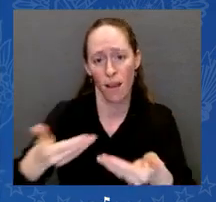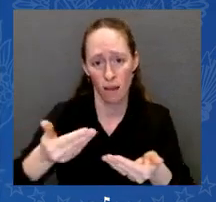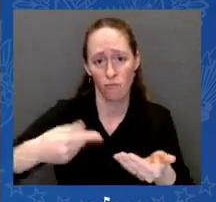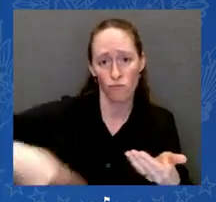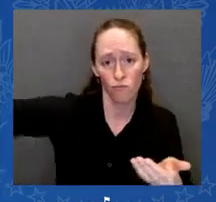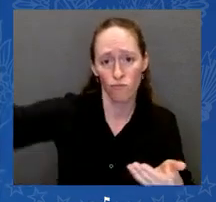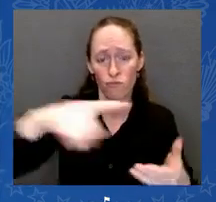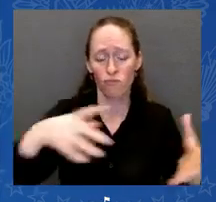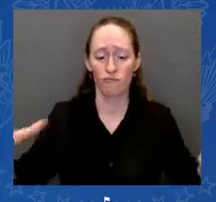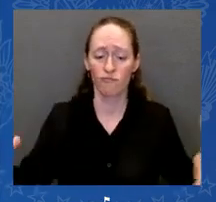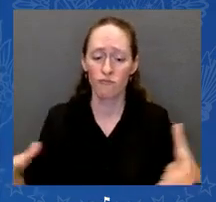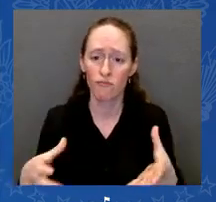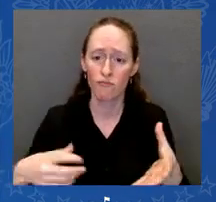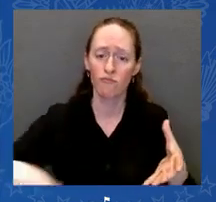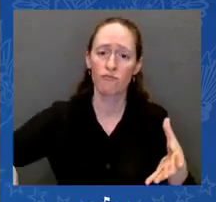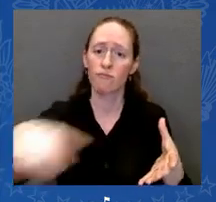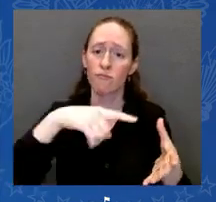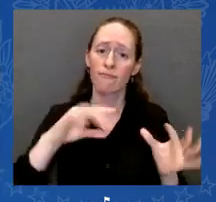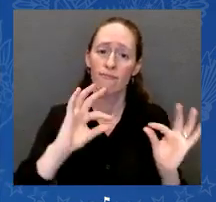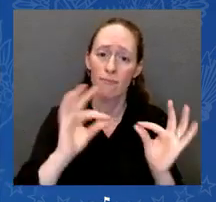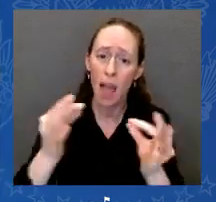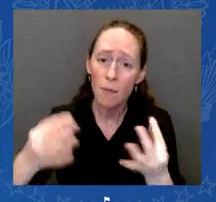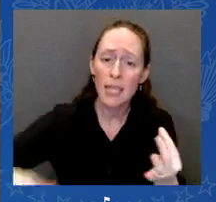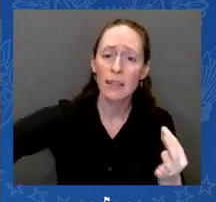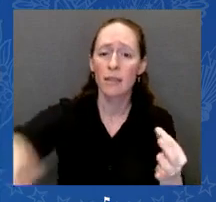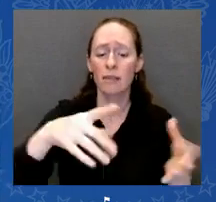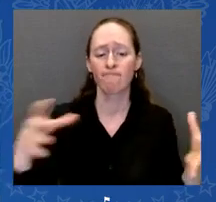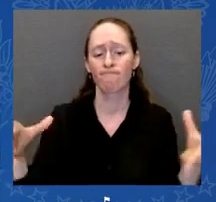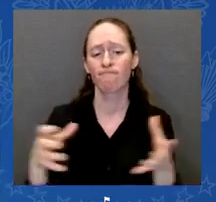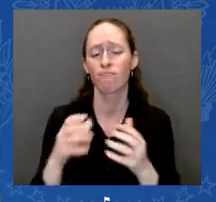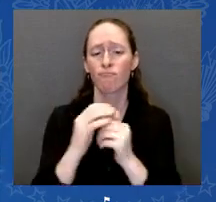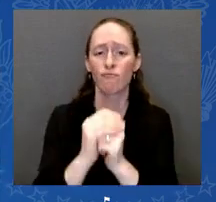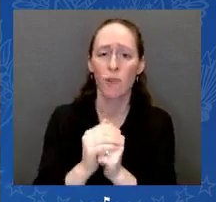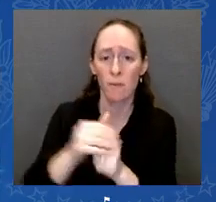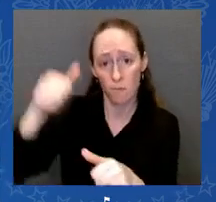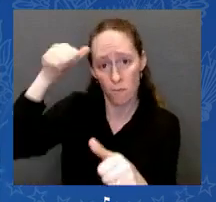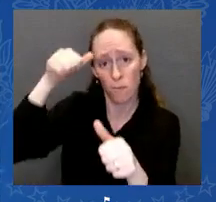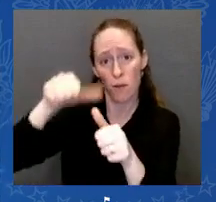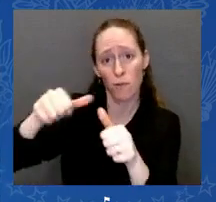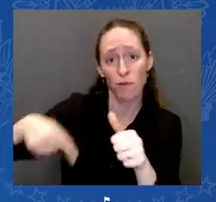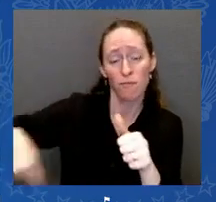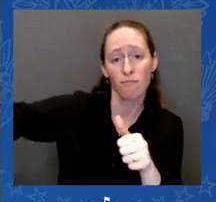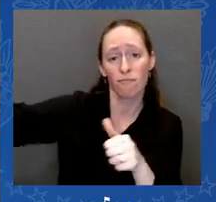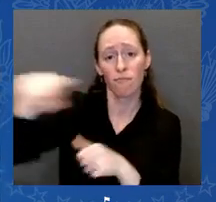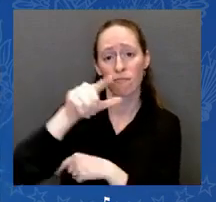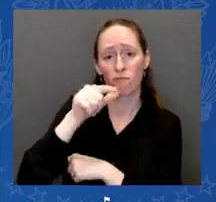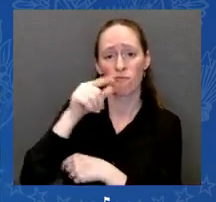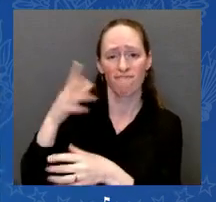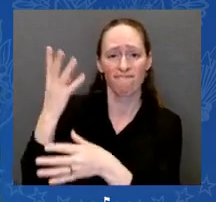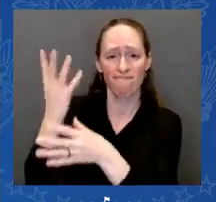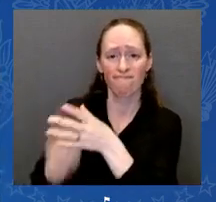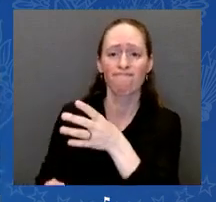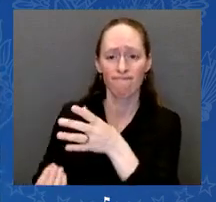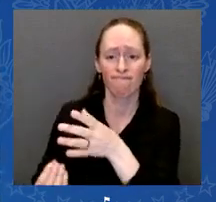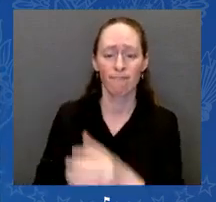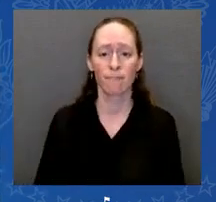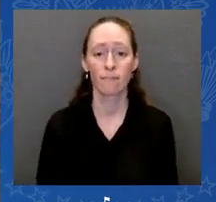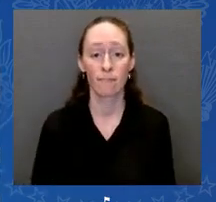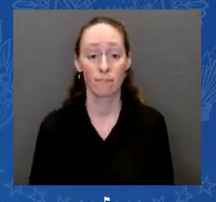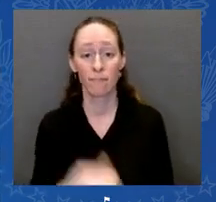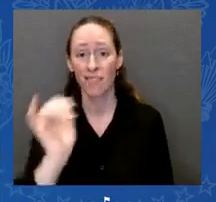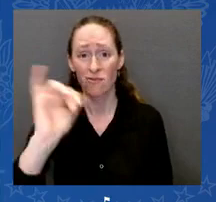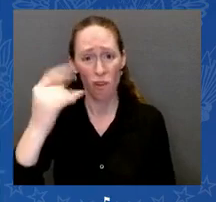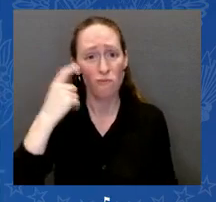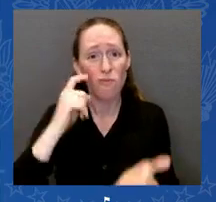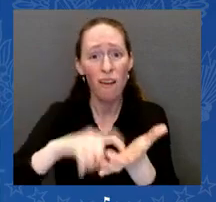by courageous gun violence survivors from more than 22 states, committed elected leaders and